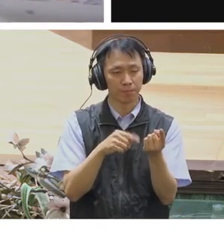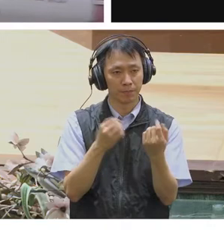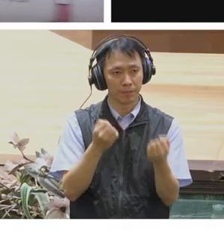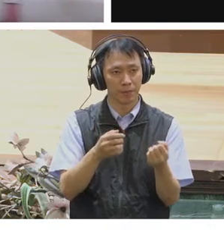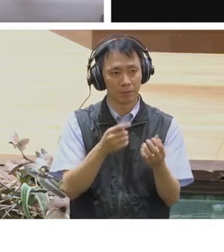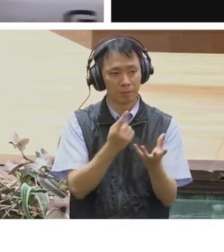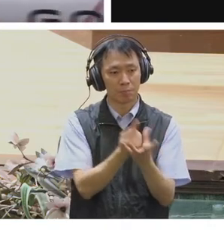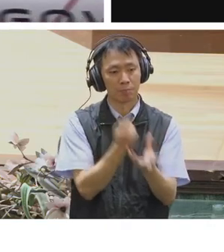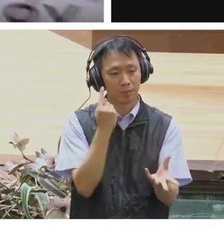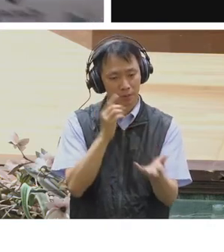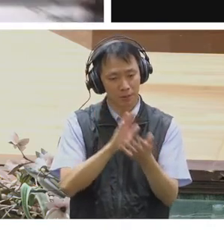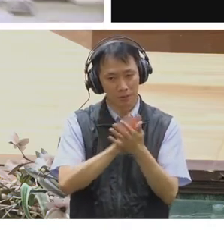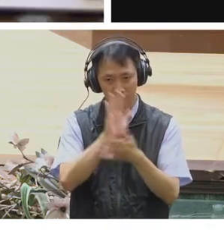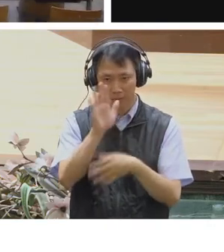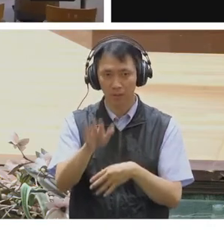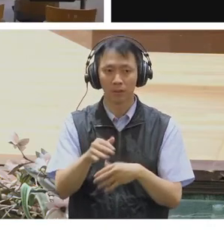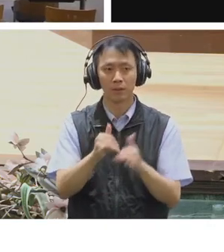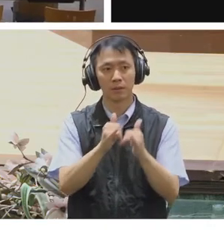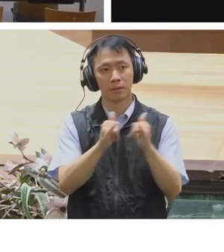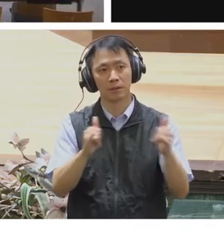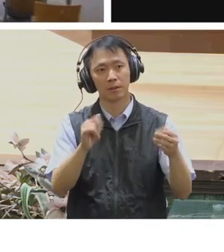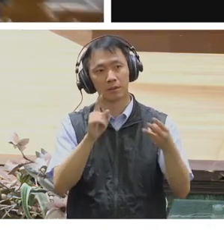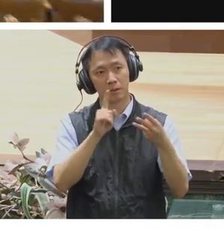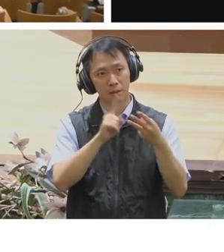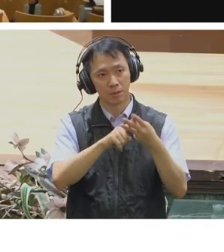in implementing democratic reforms